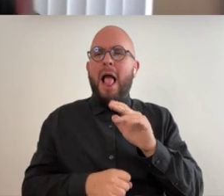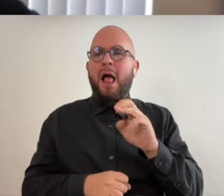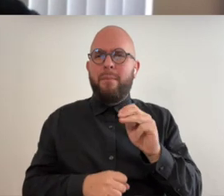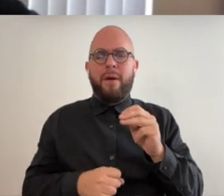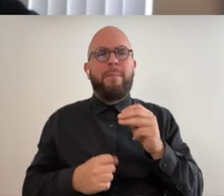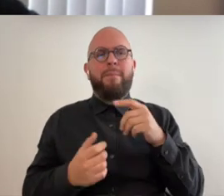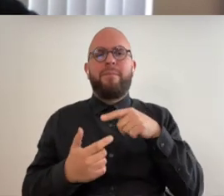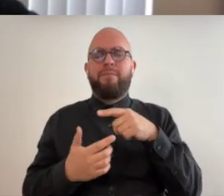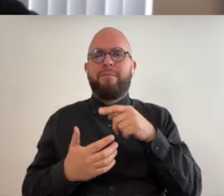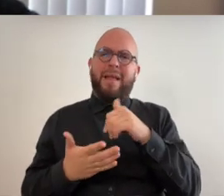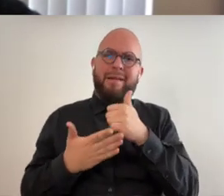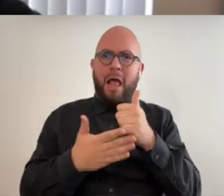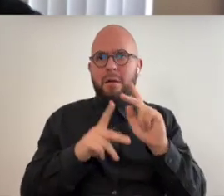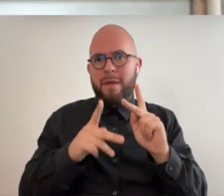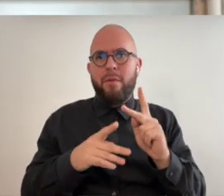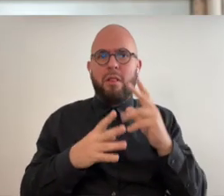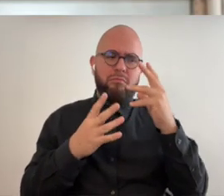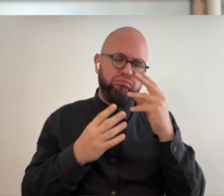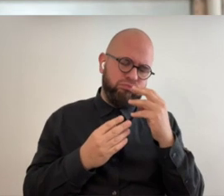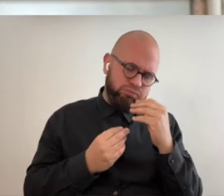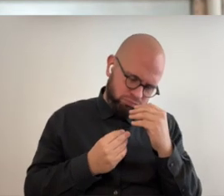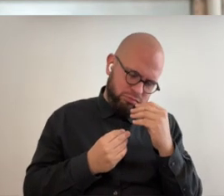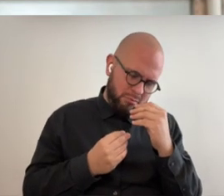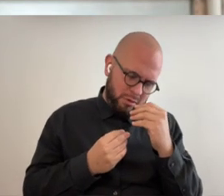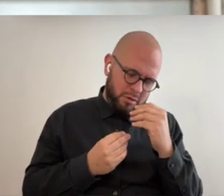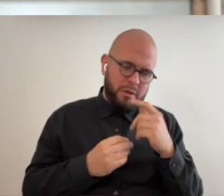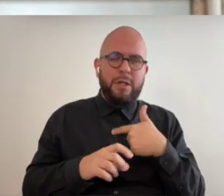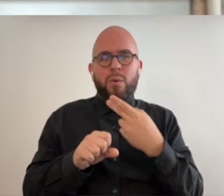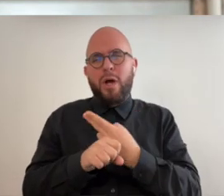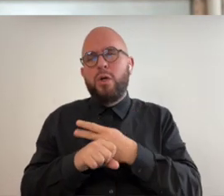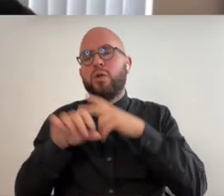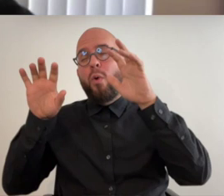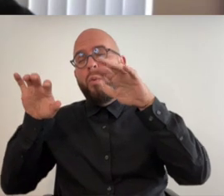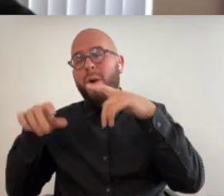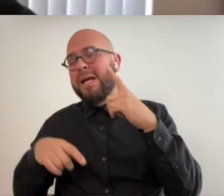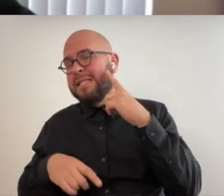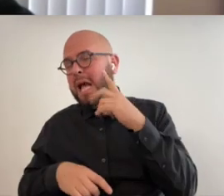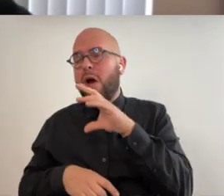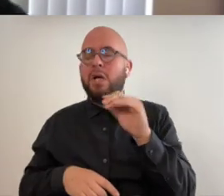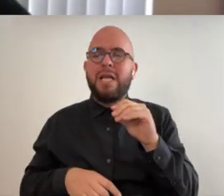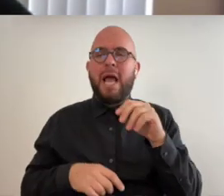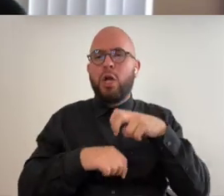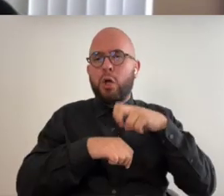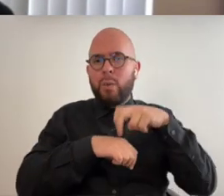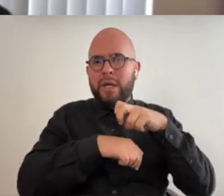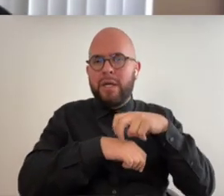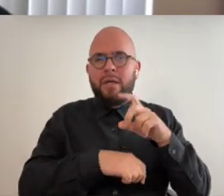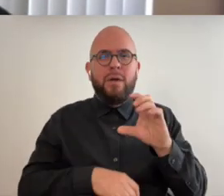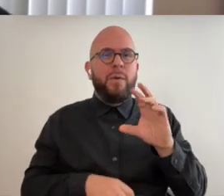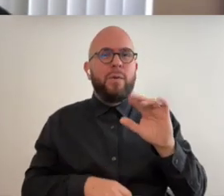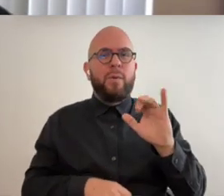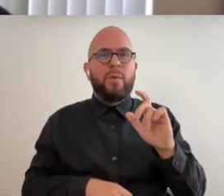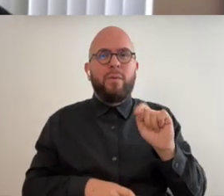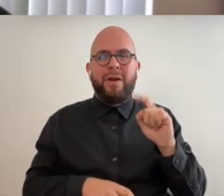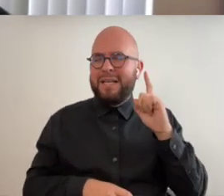help people fall asleep and um using rain sounds and sounds of crickets and so forth with music